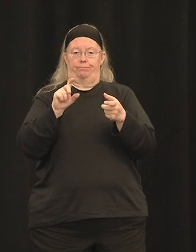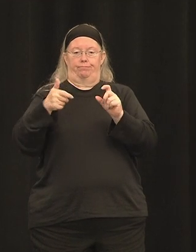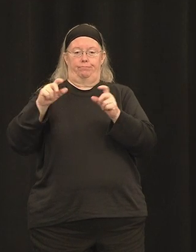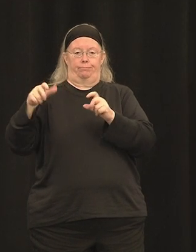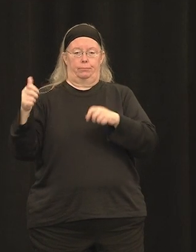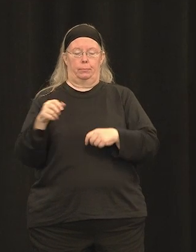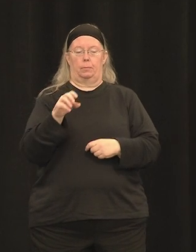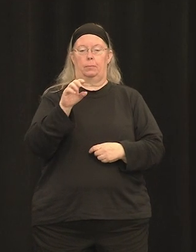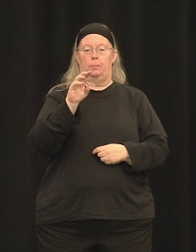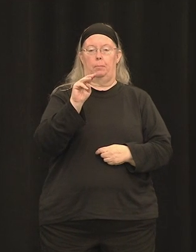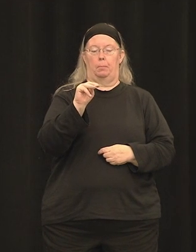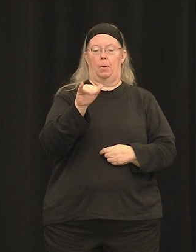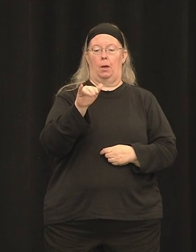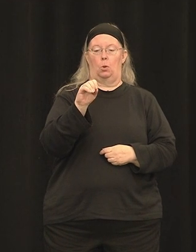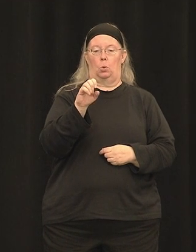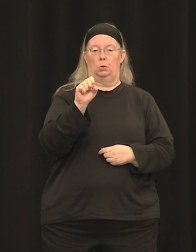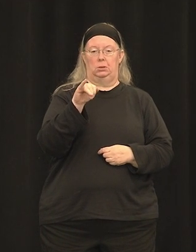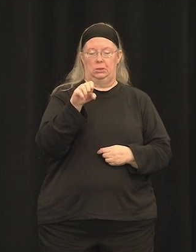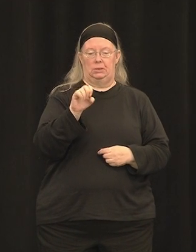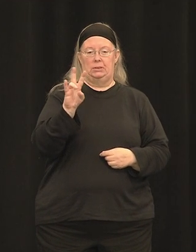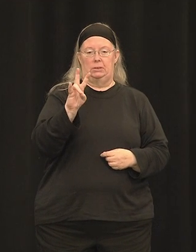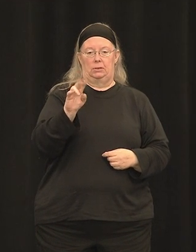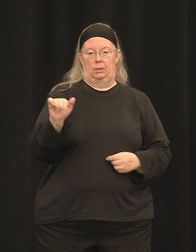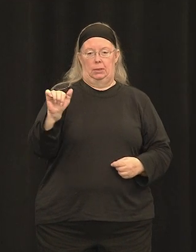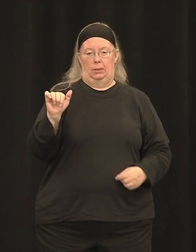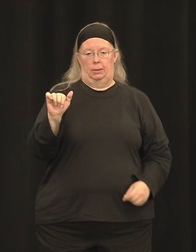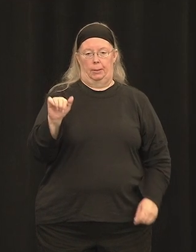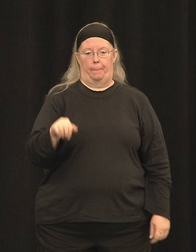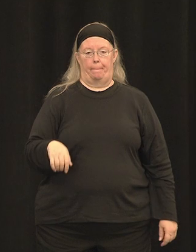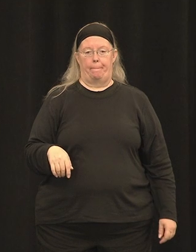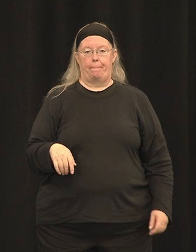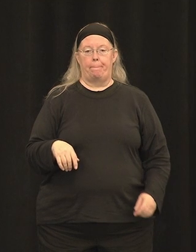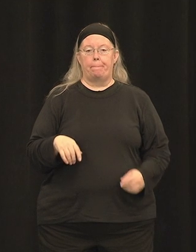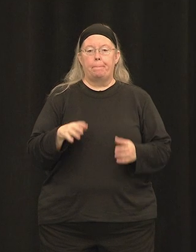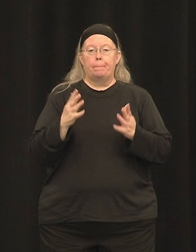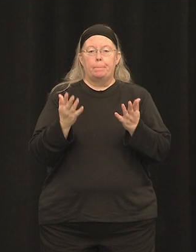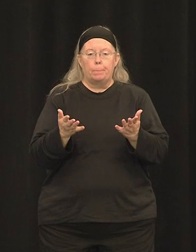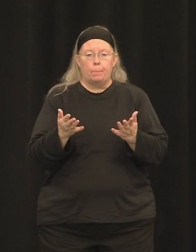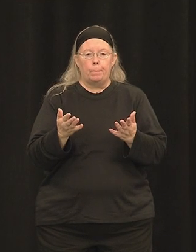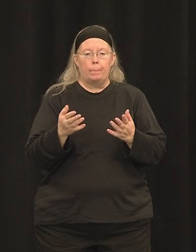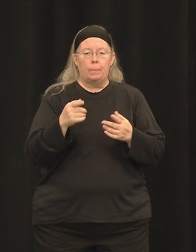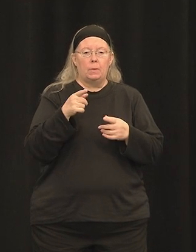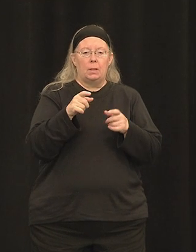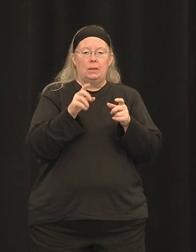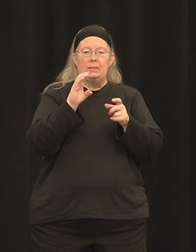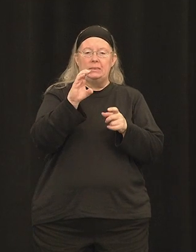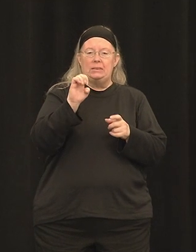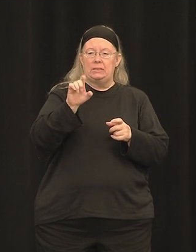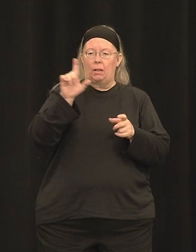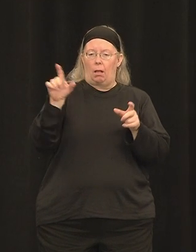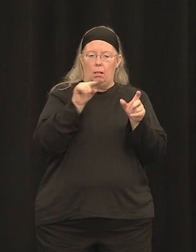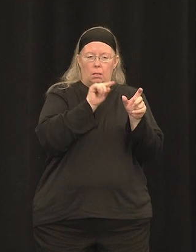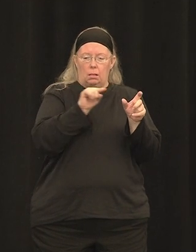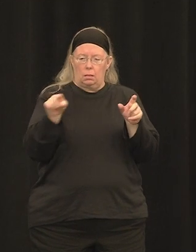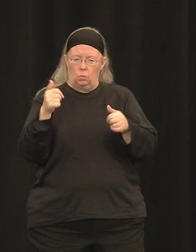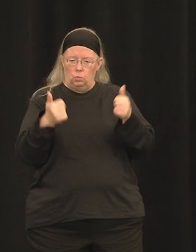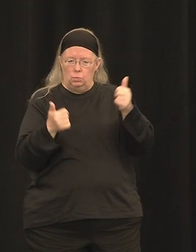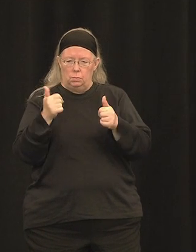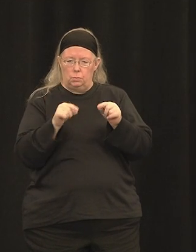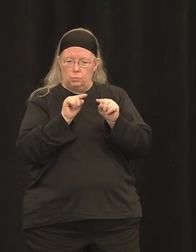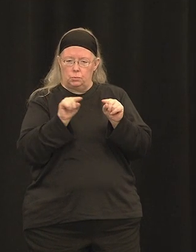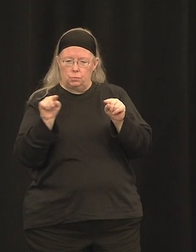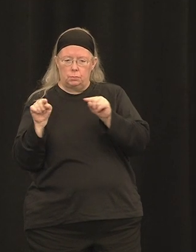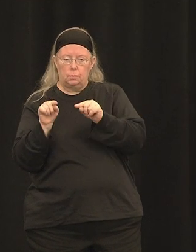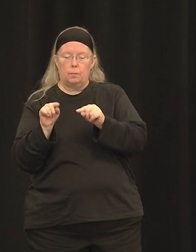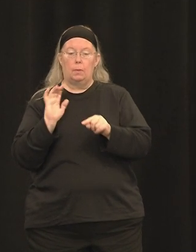So what cell type is to blame in Usher syndrome 1B? Well, a lot of the work that we've done in my lab and others around the world